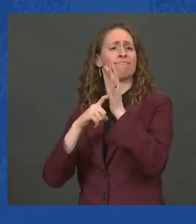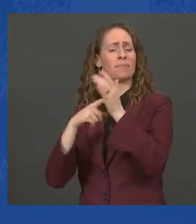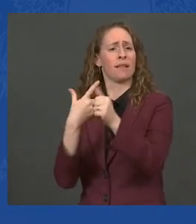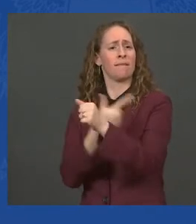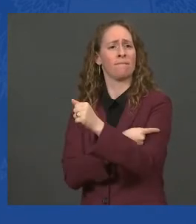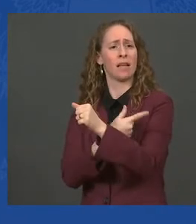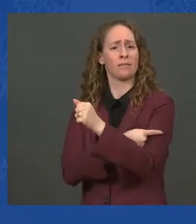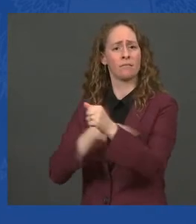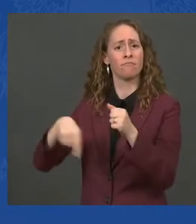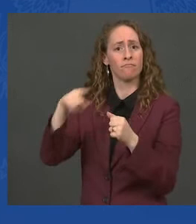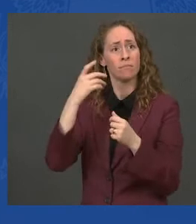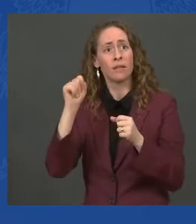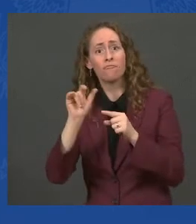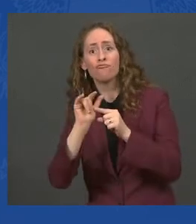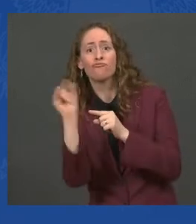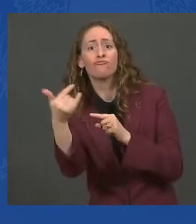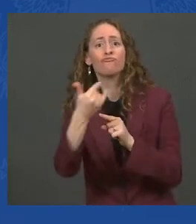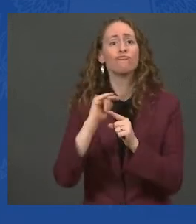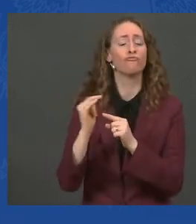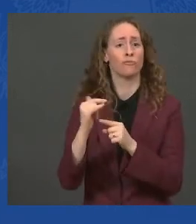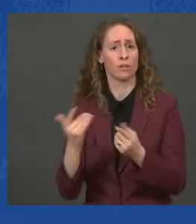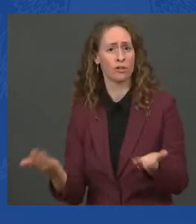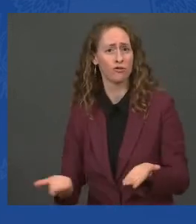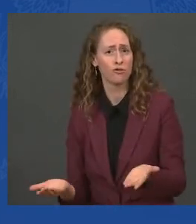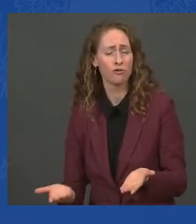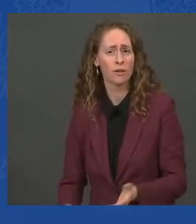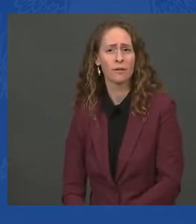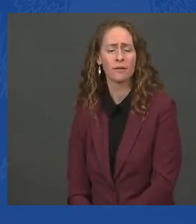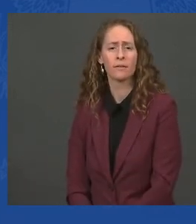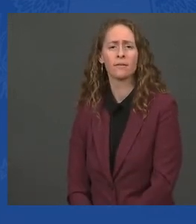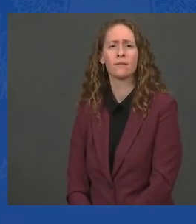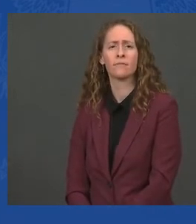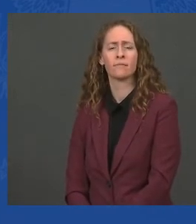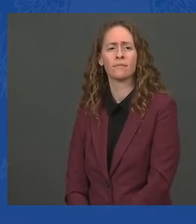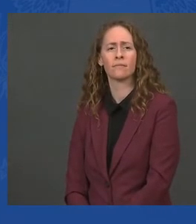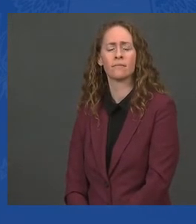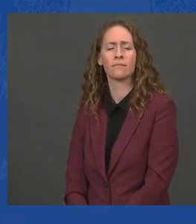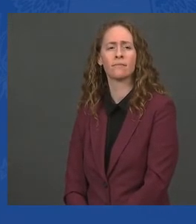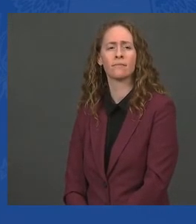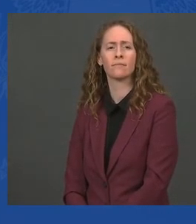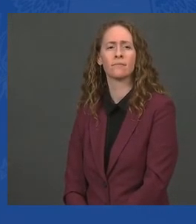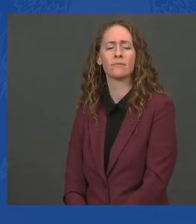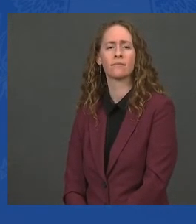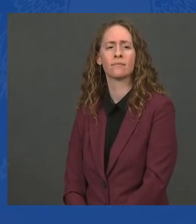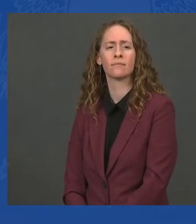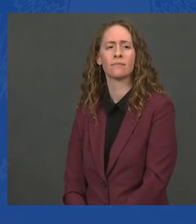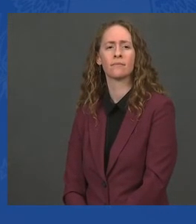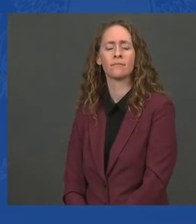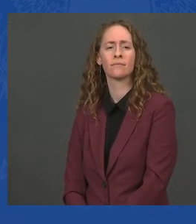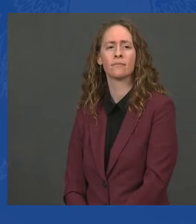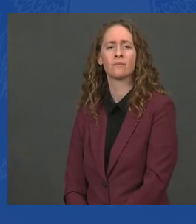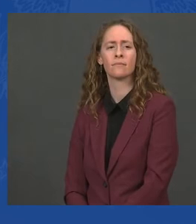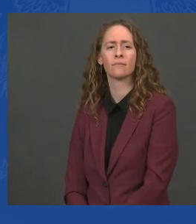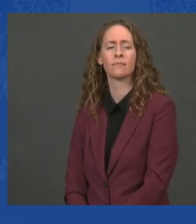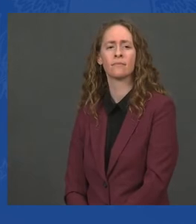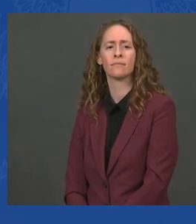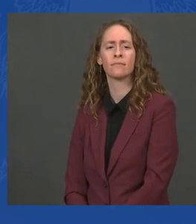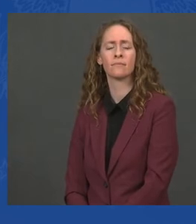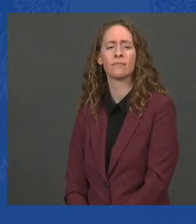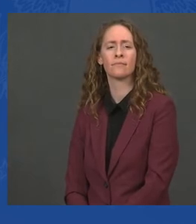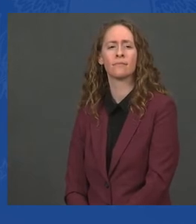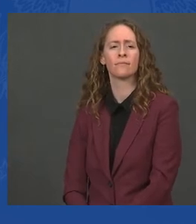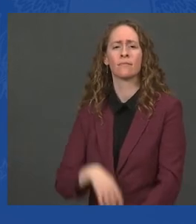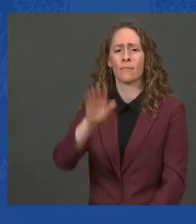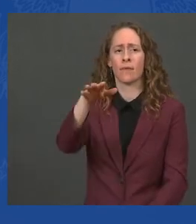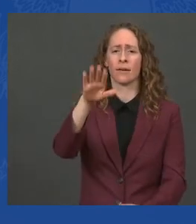that I announced yesterday are — we believe are sufficient to deal with the proper